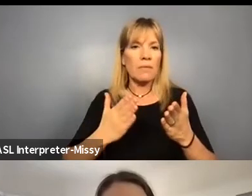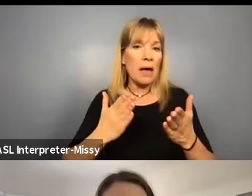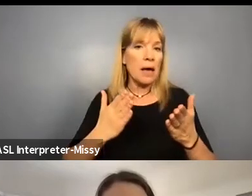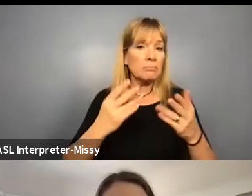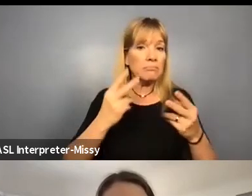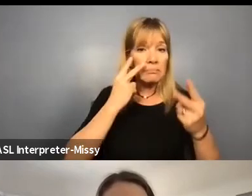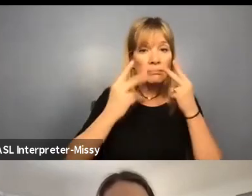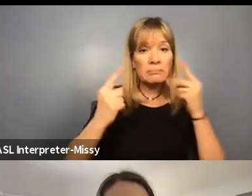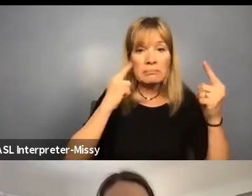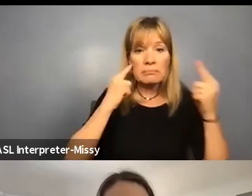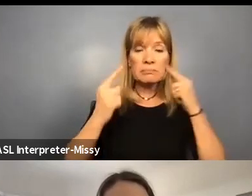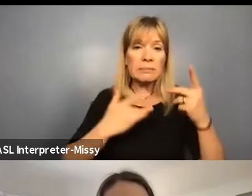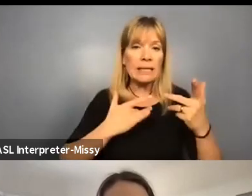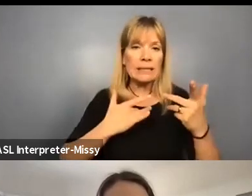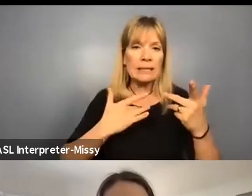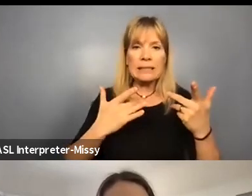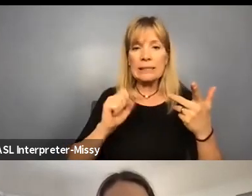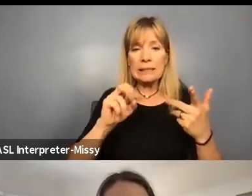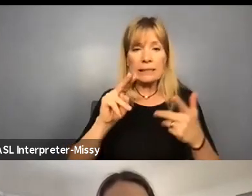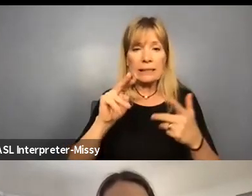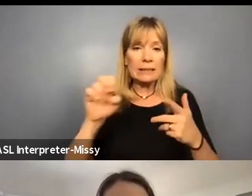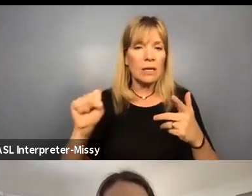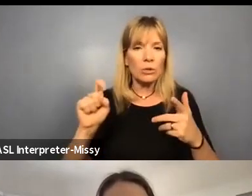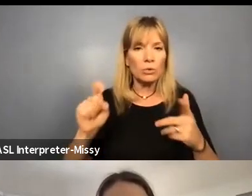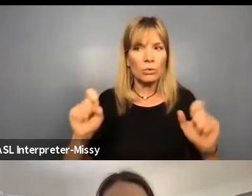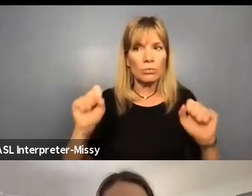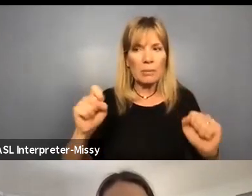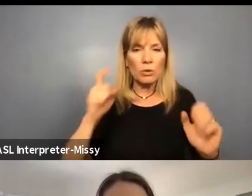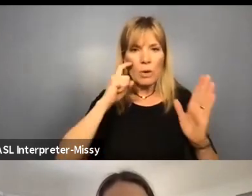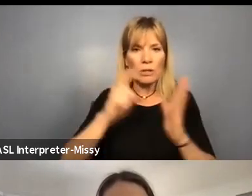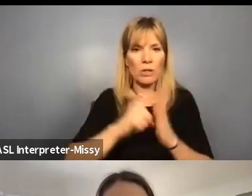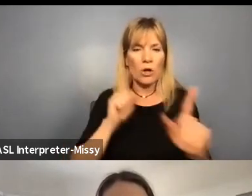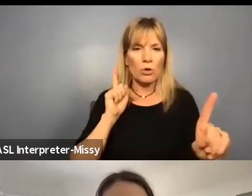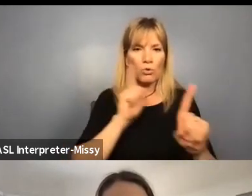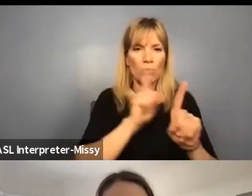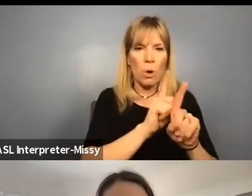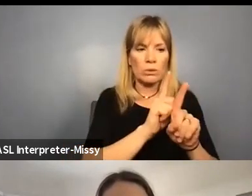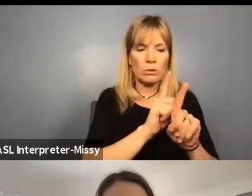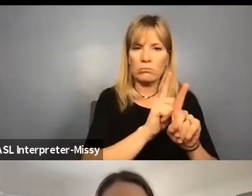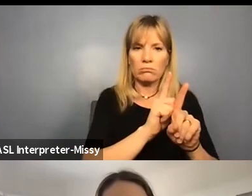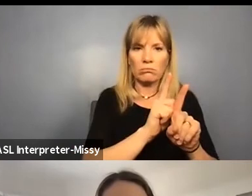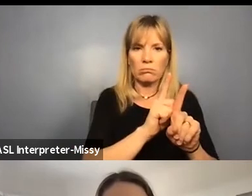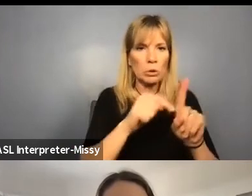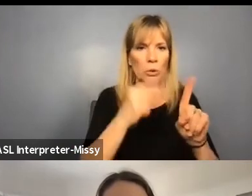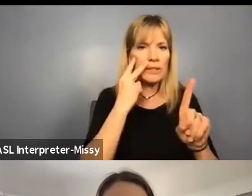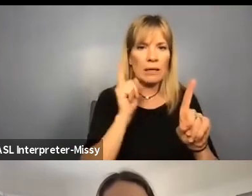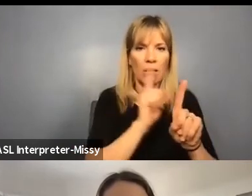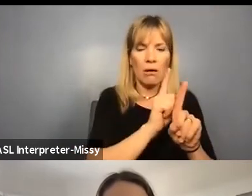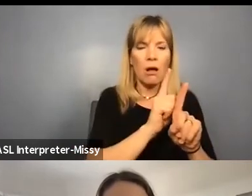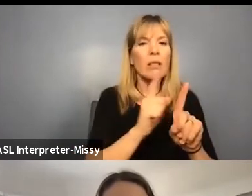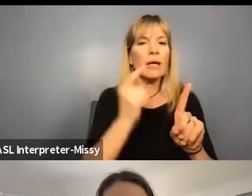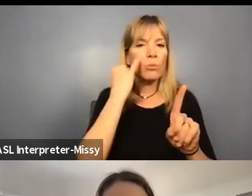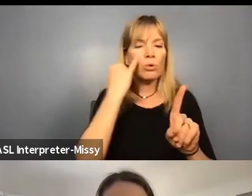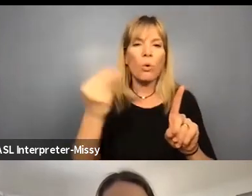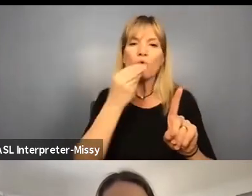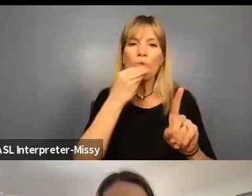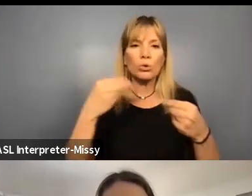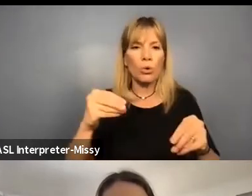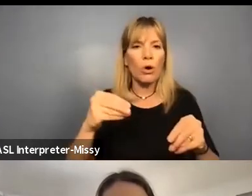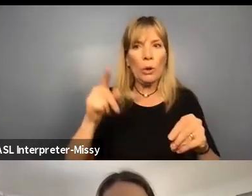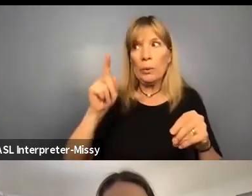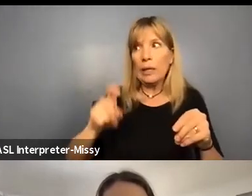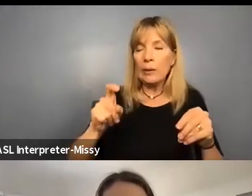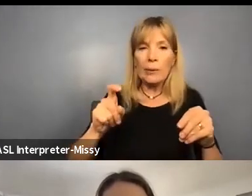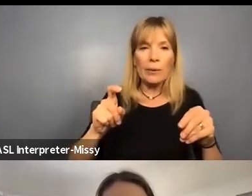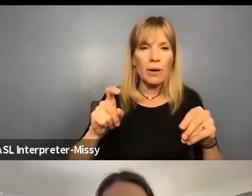to necessarily recognize that you're too close to somebody. Or, you know, if you go to the grocery store now, you need to